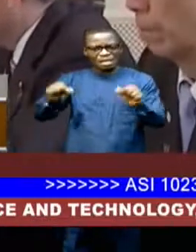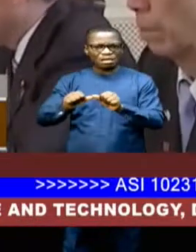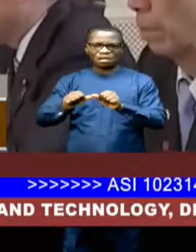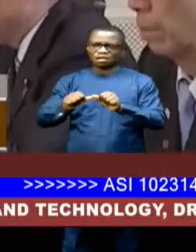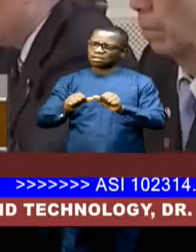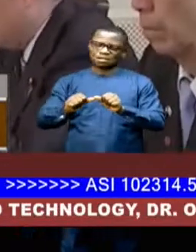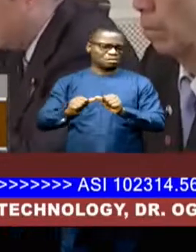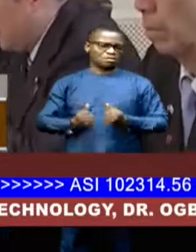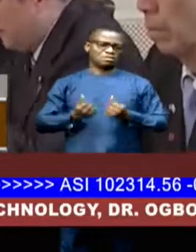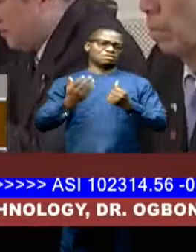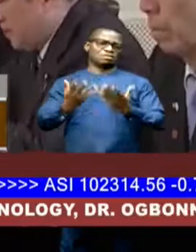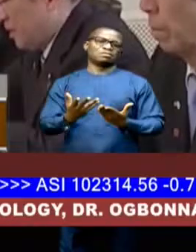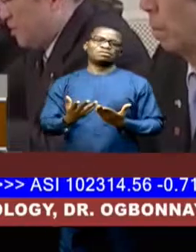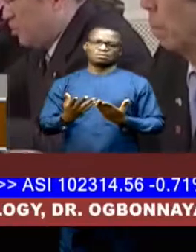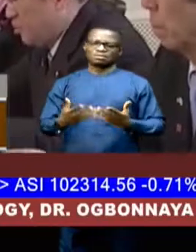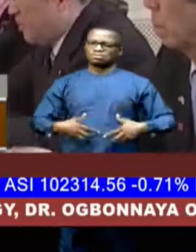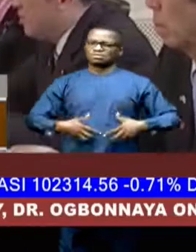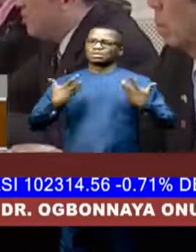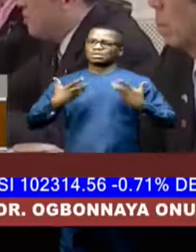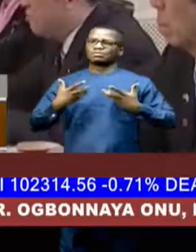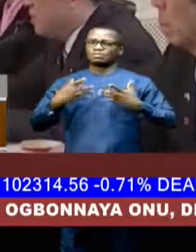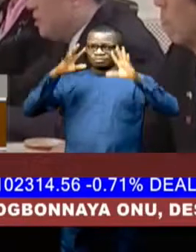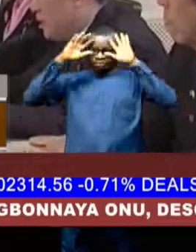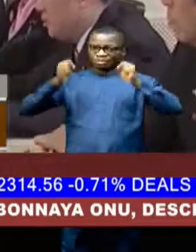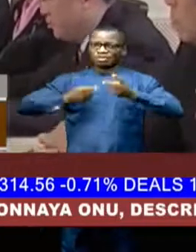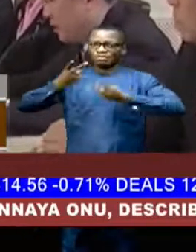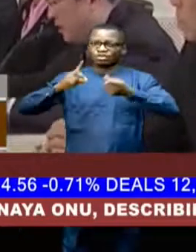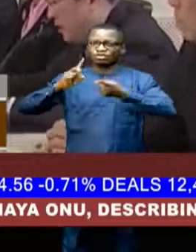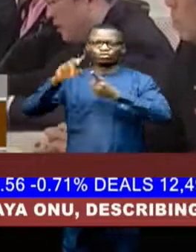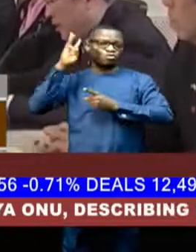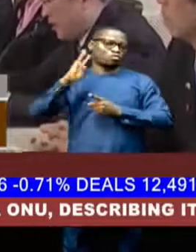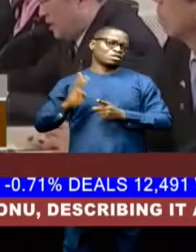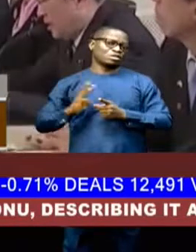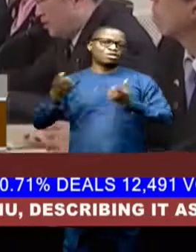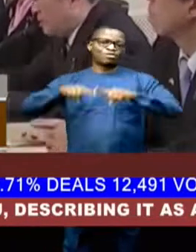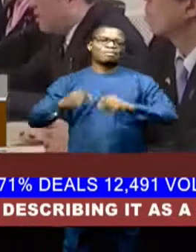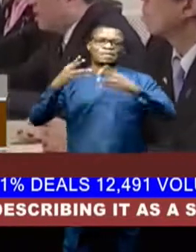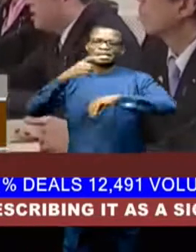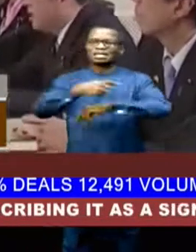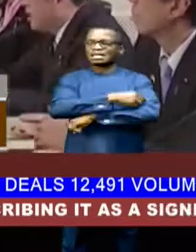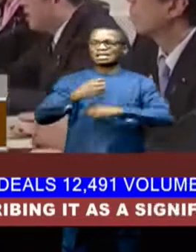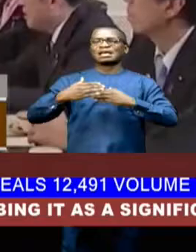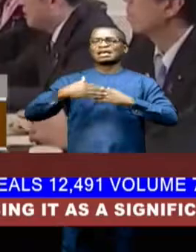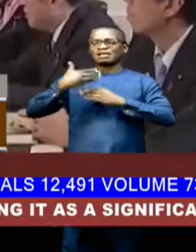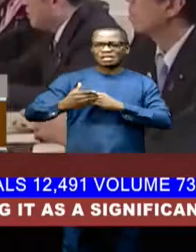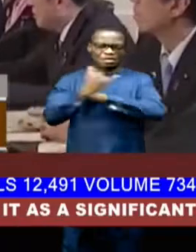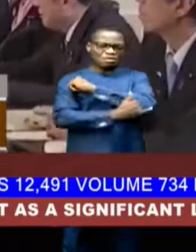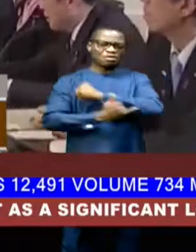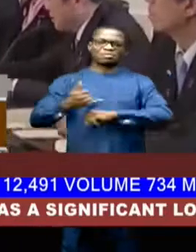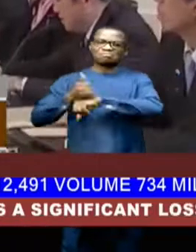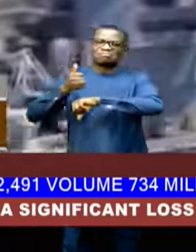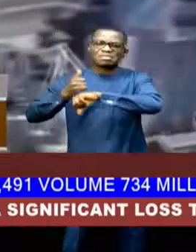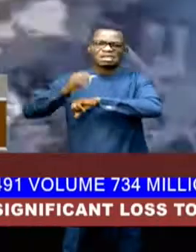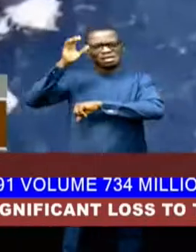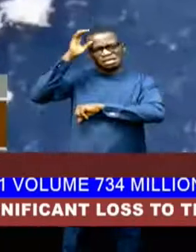treaty. President Macron's visit to Washington comes several days after his country accused a Chinese vessel